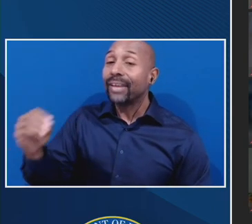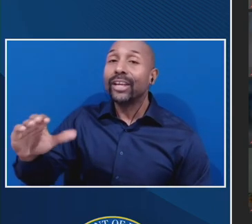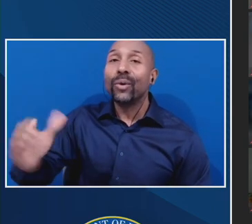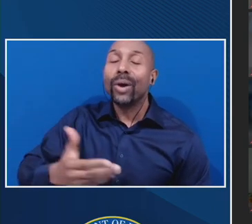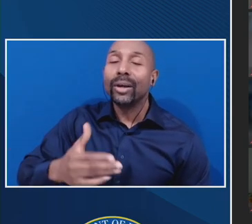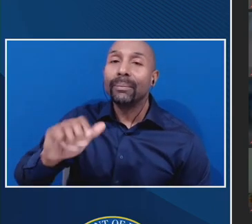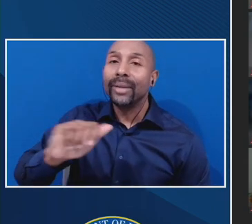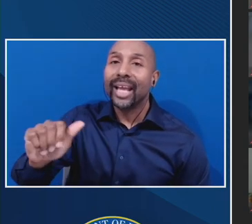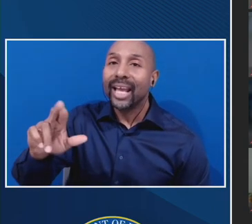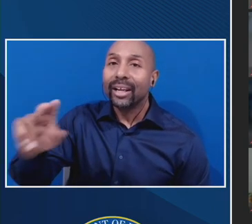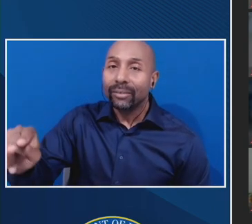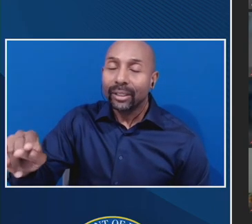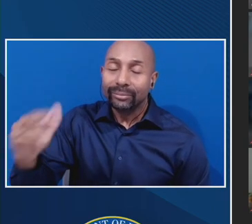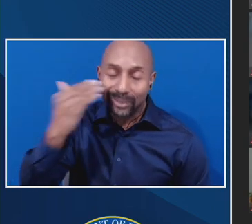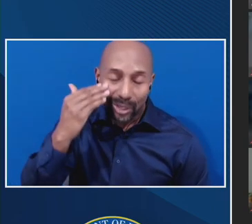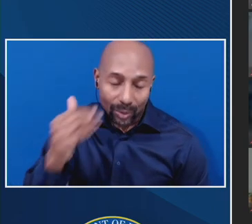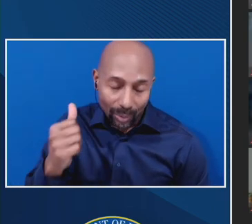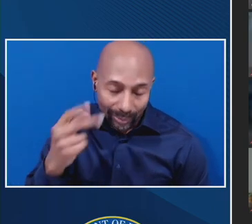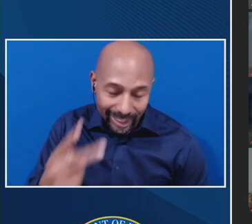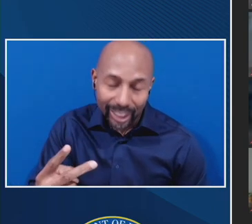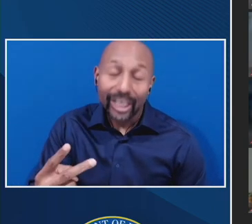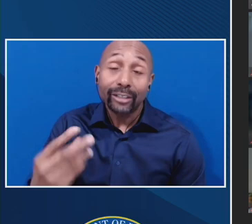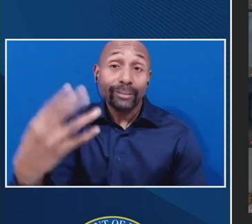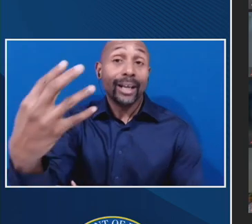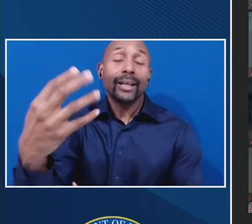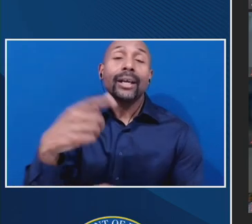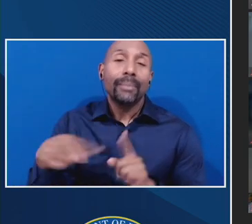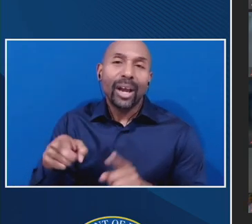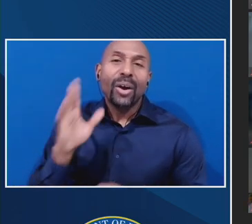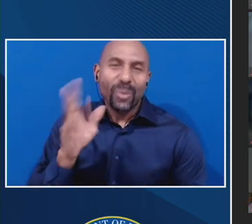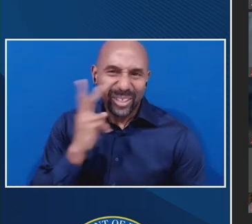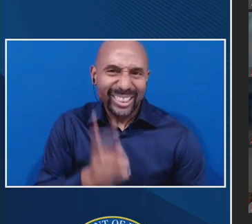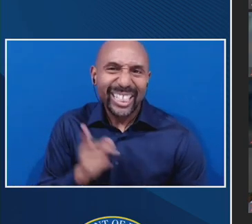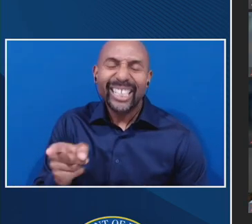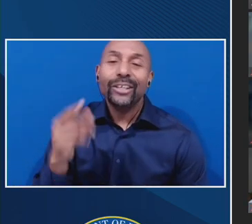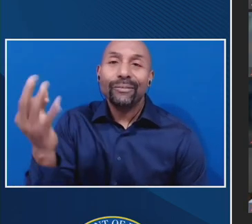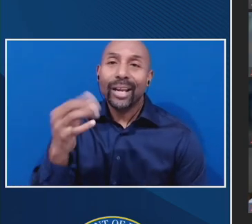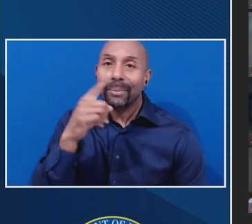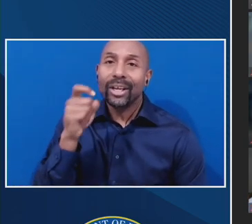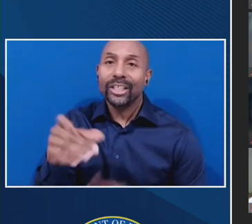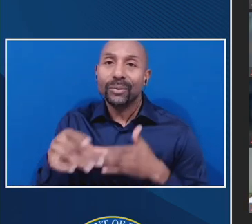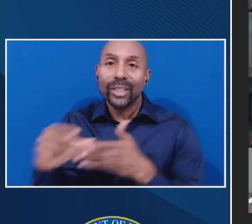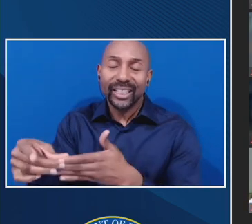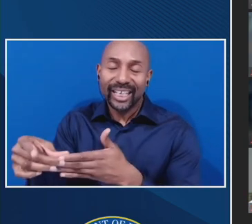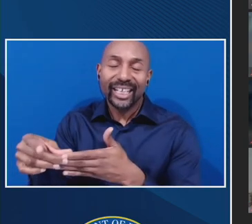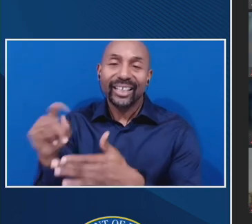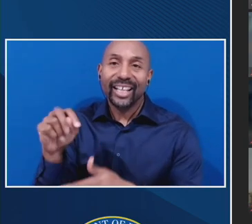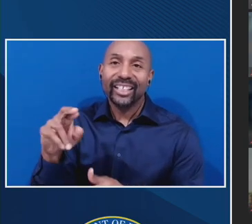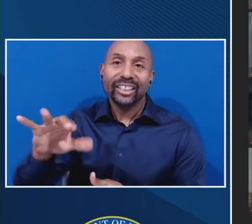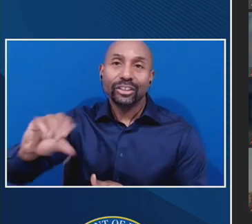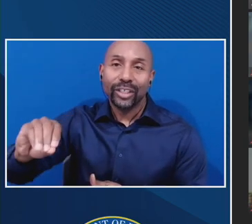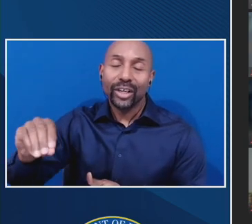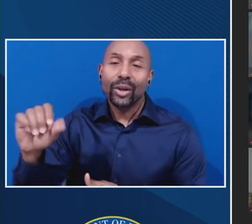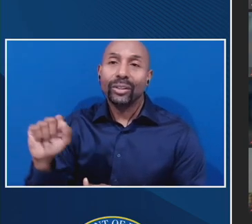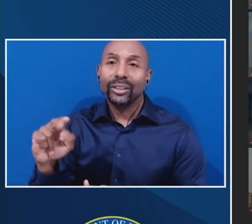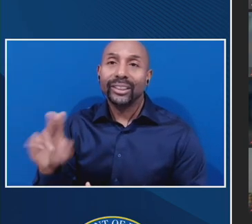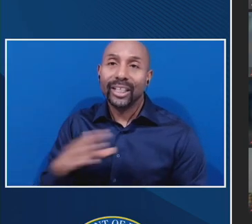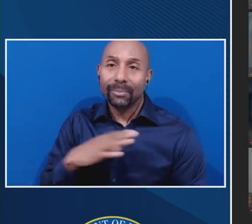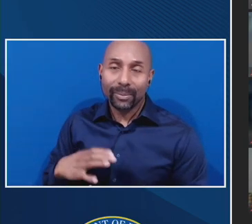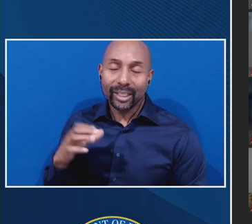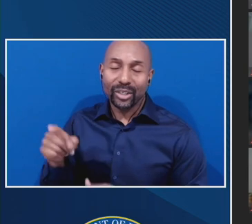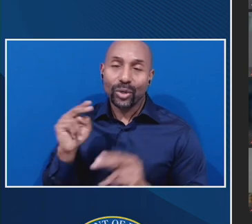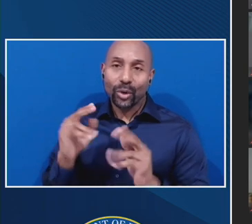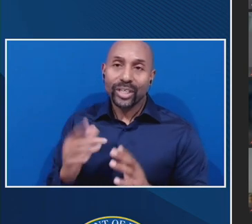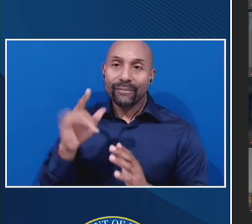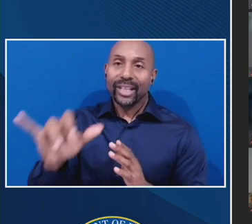won't see you on camera today, we know, but we know we'll see you on Friday, because you are leading our TRIO subcommittee. You're a negotiator for that. So, welcome, and welcome